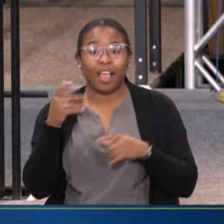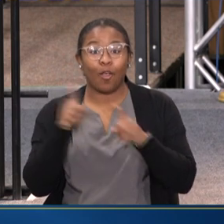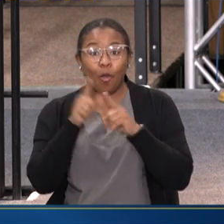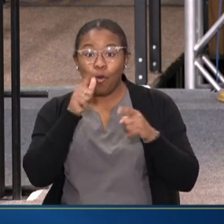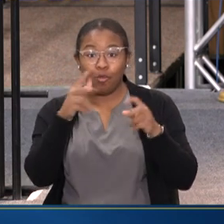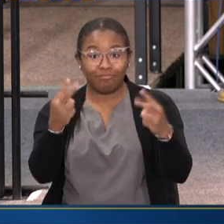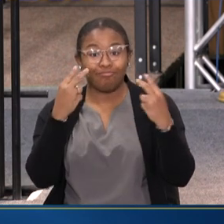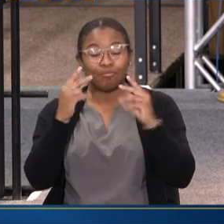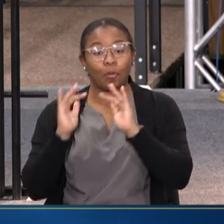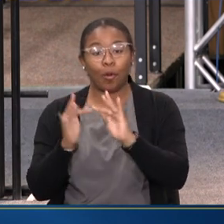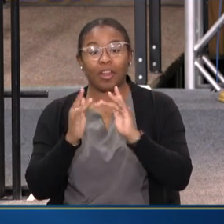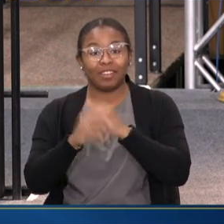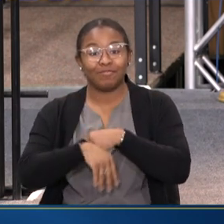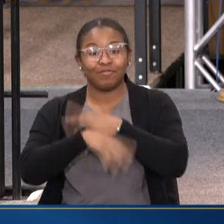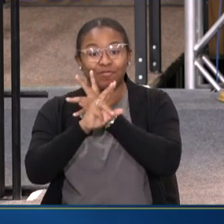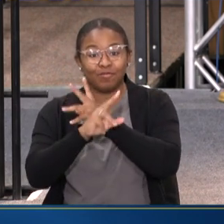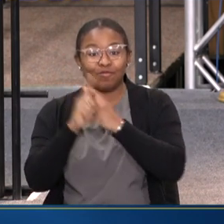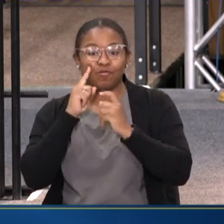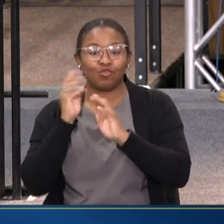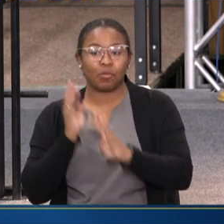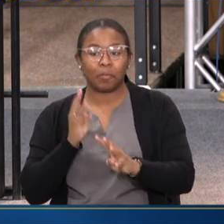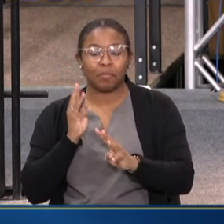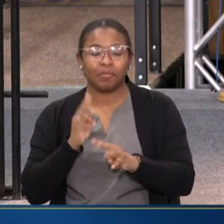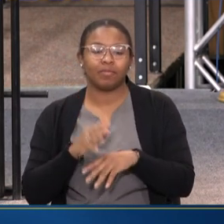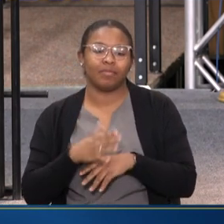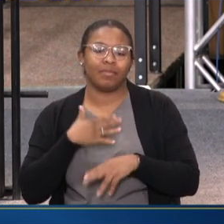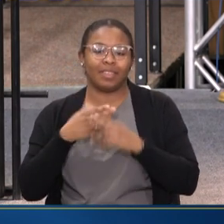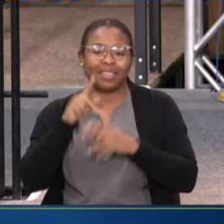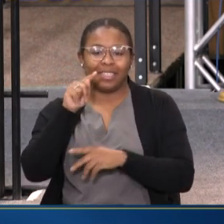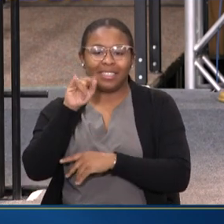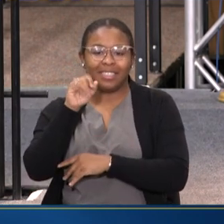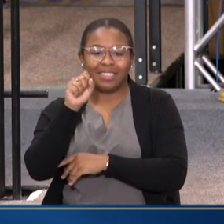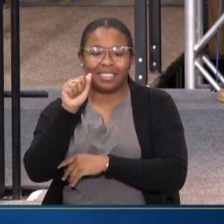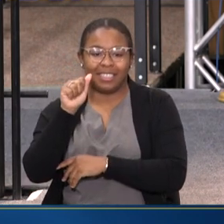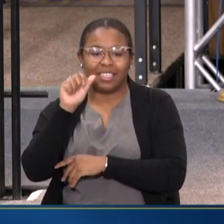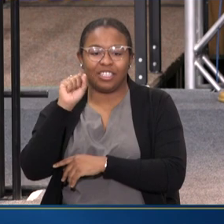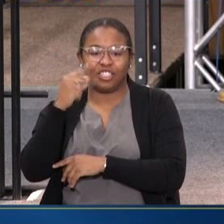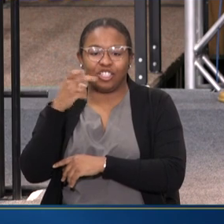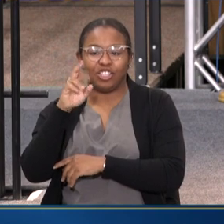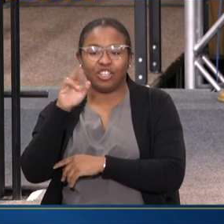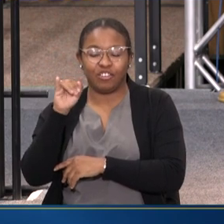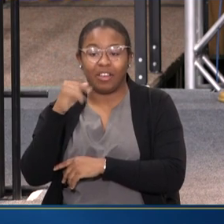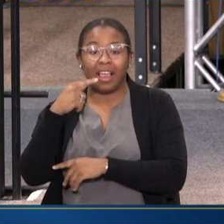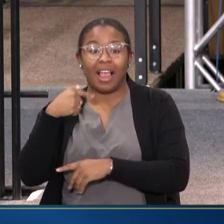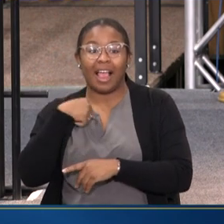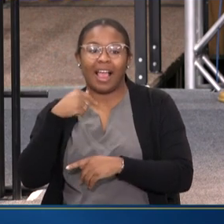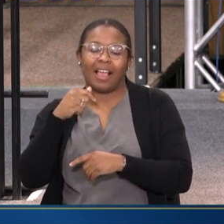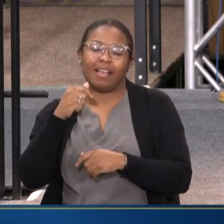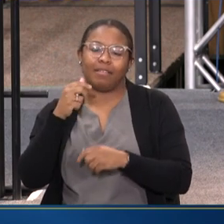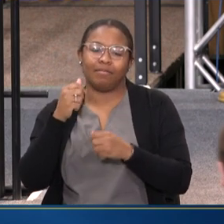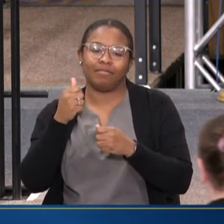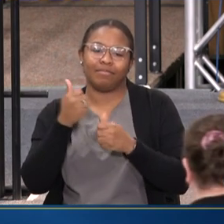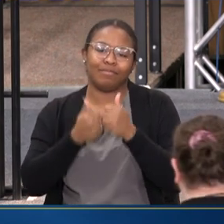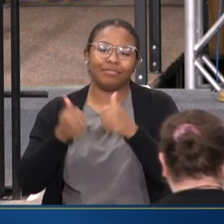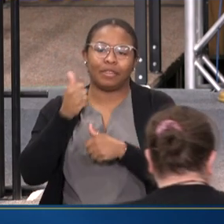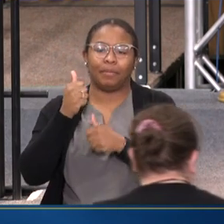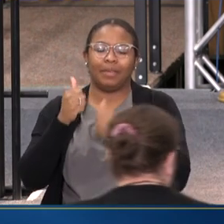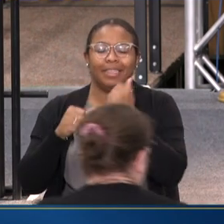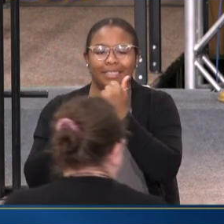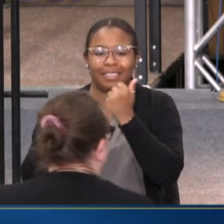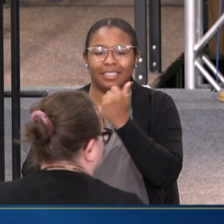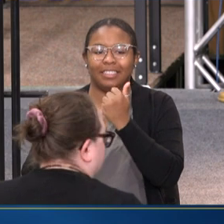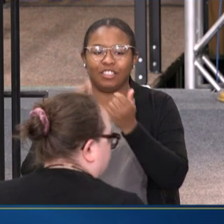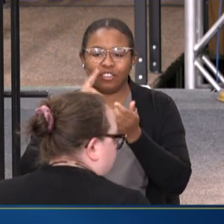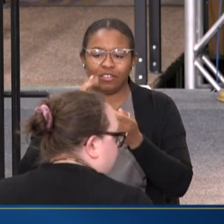joining us online for the live stream. My name is Tisa Sherry. I'm the Deputy Assistant Secretary for Behavioral Health Disability